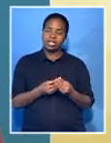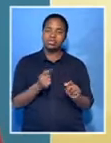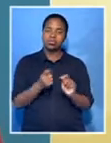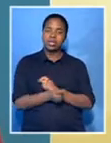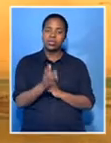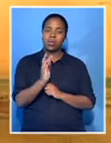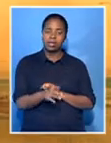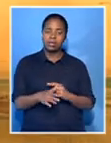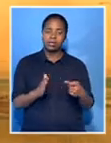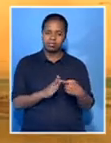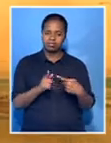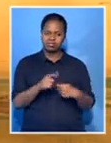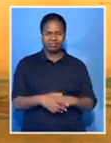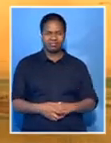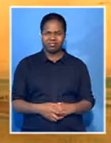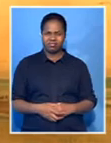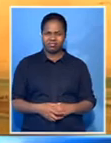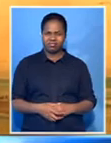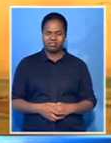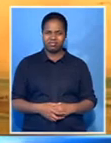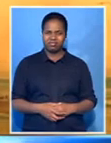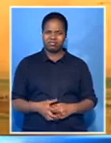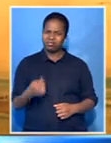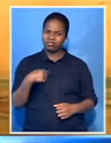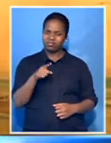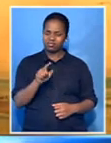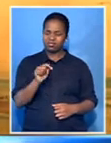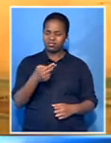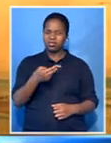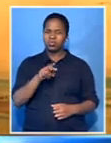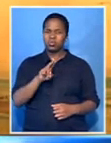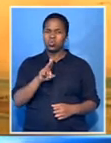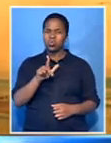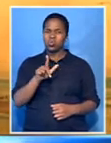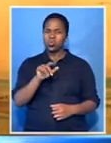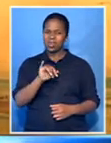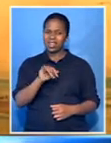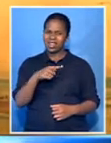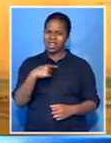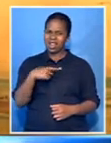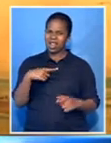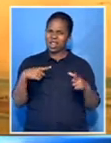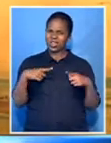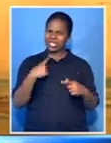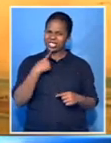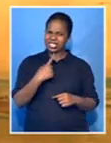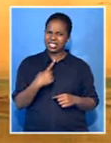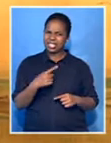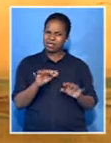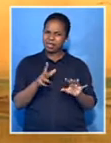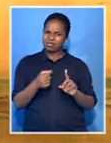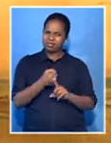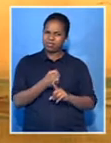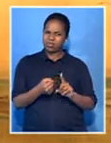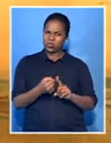administration. It paints us that she sought to refer to the voters as abused